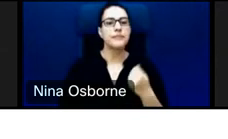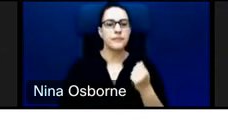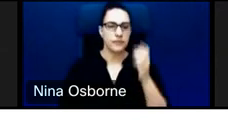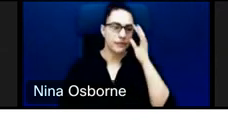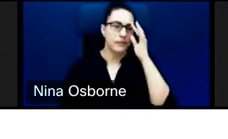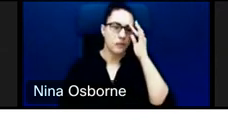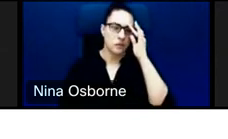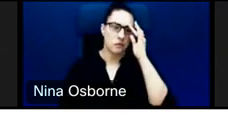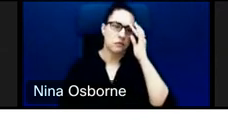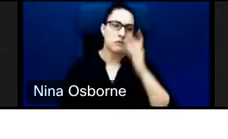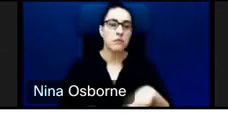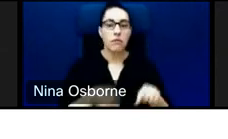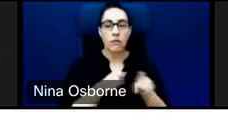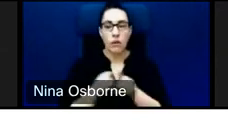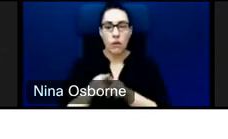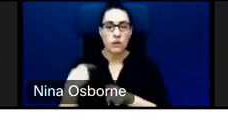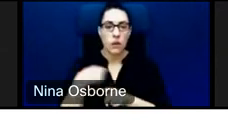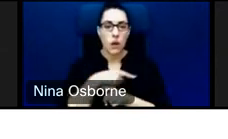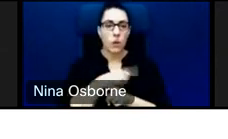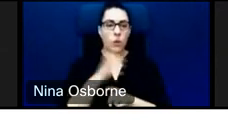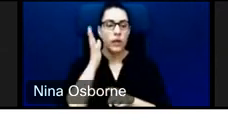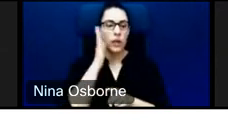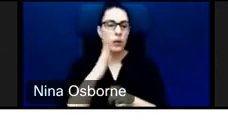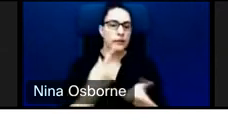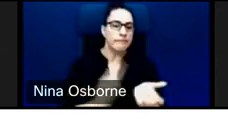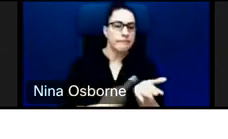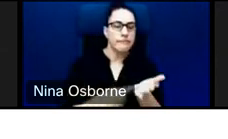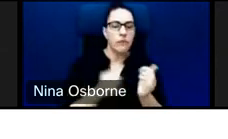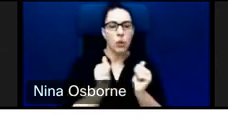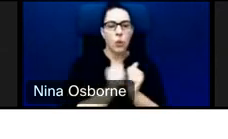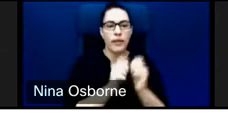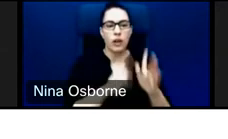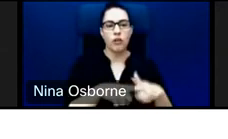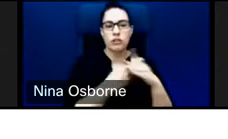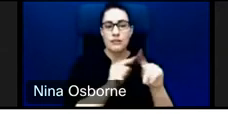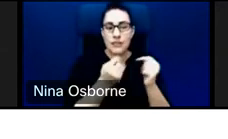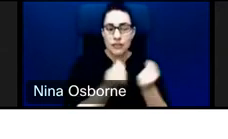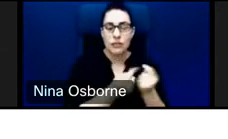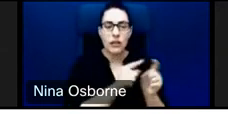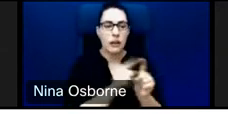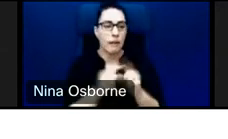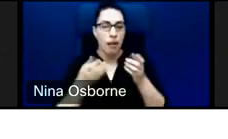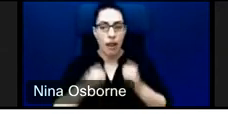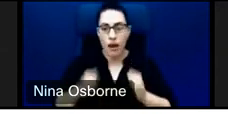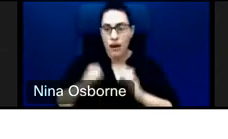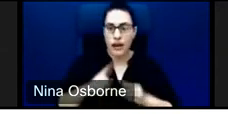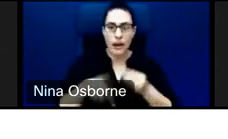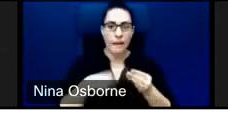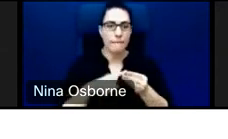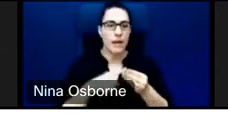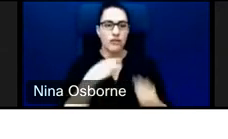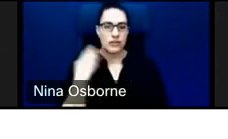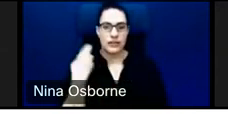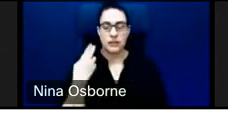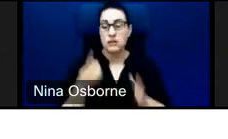the origination teams and with the clients on potential environmental and social risks. And sometimes that involves a call with the client